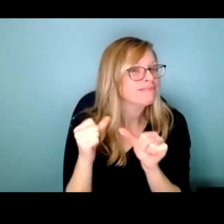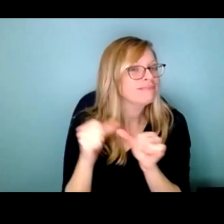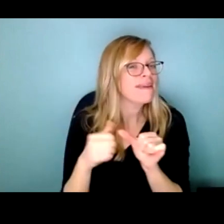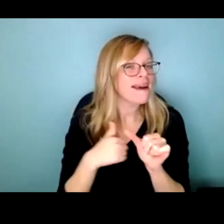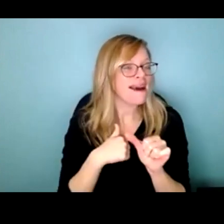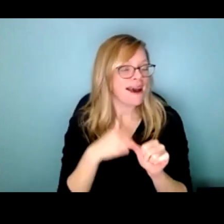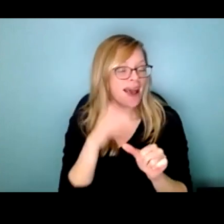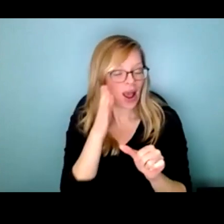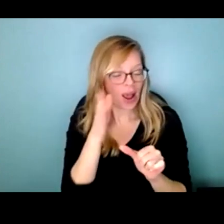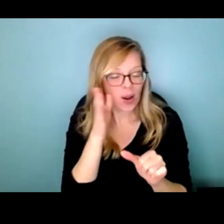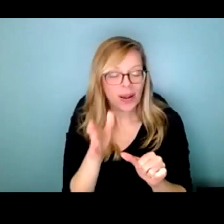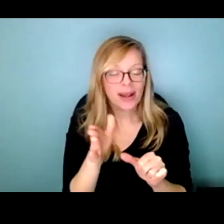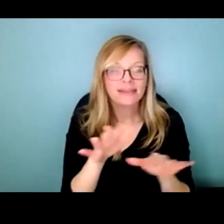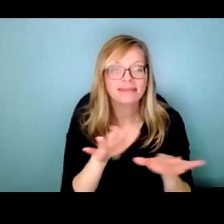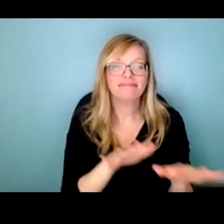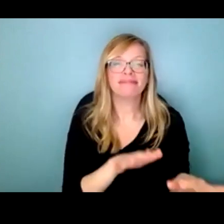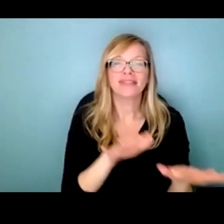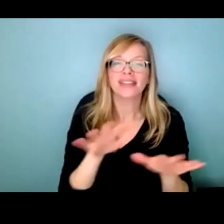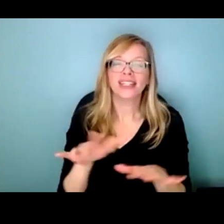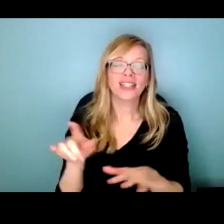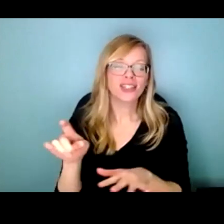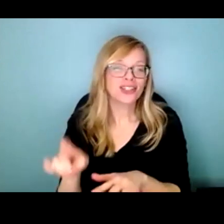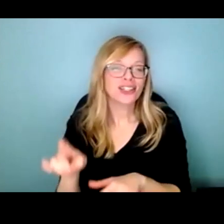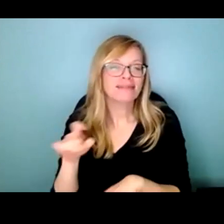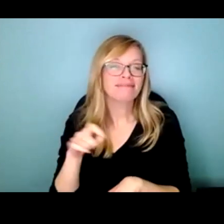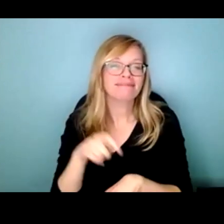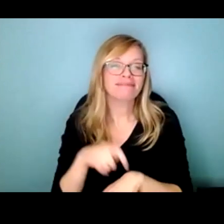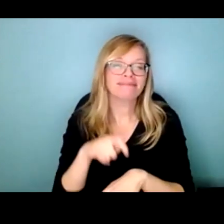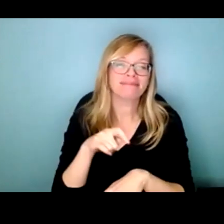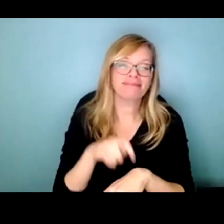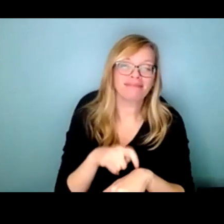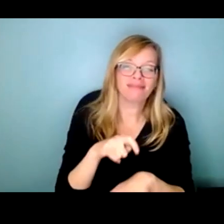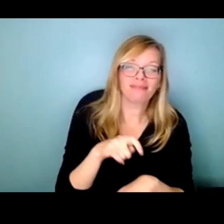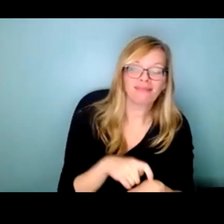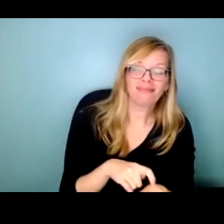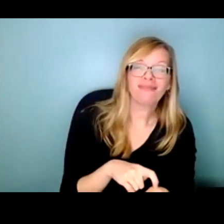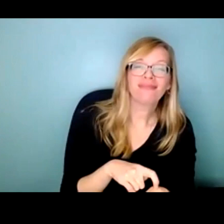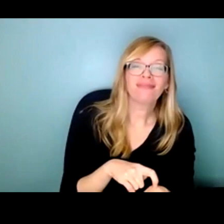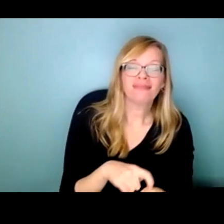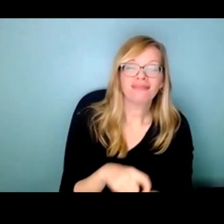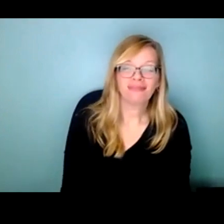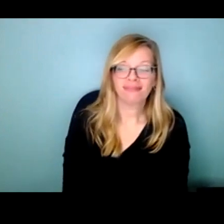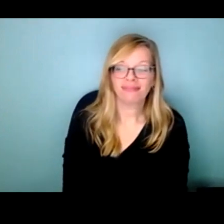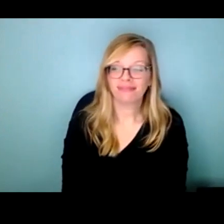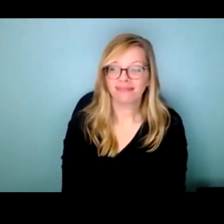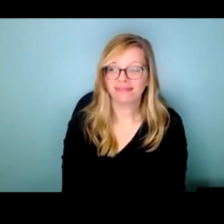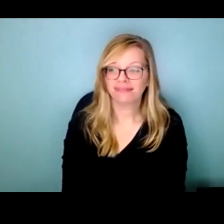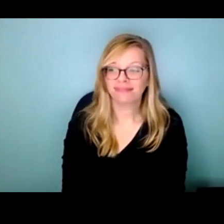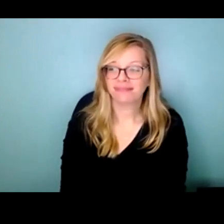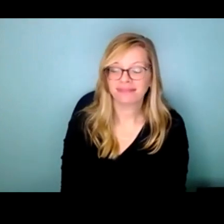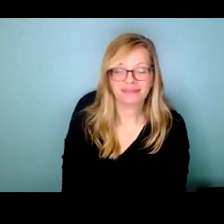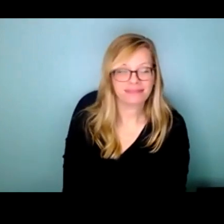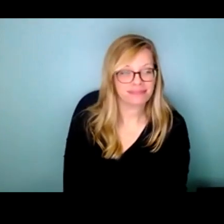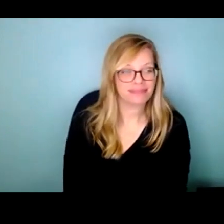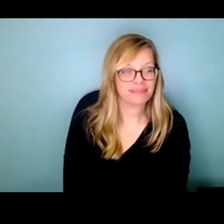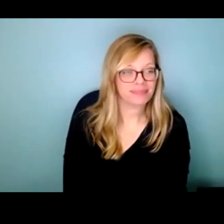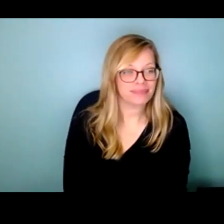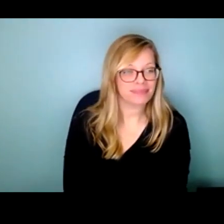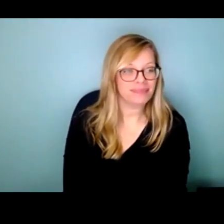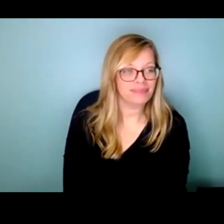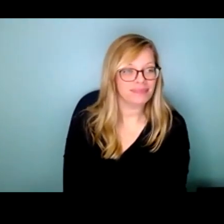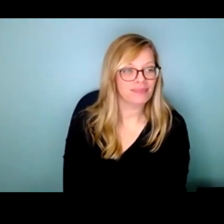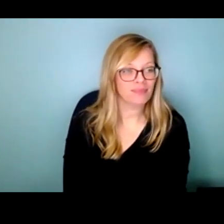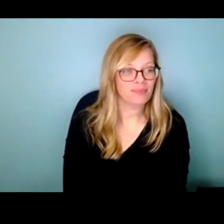should take my time.